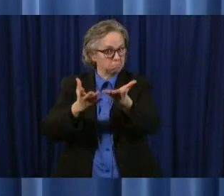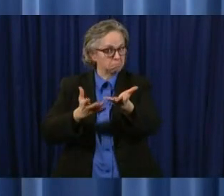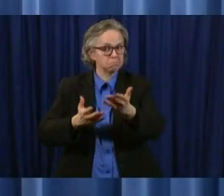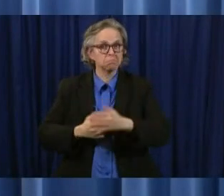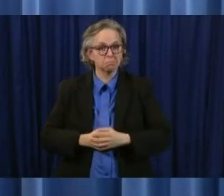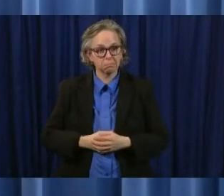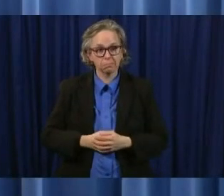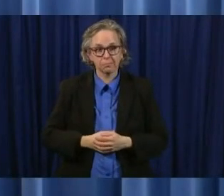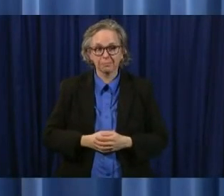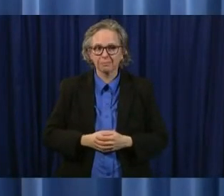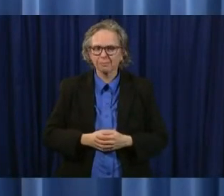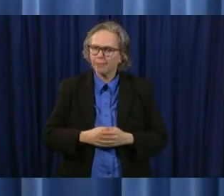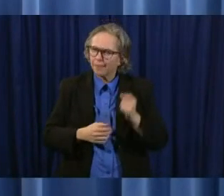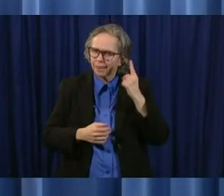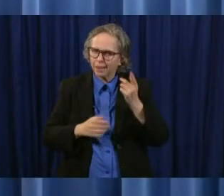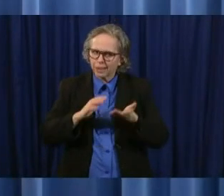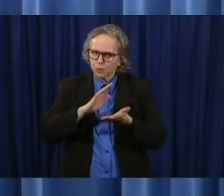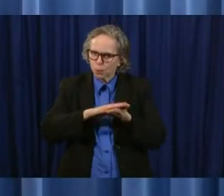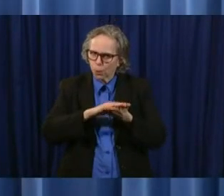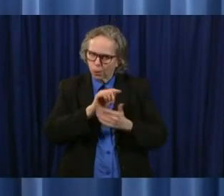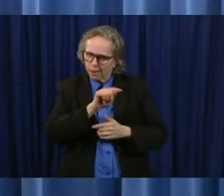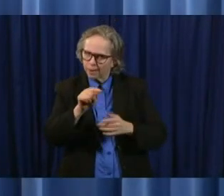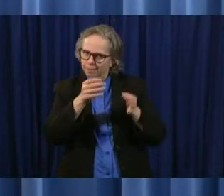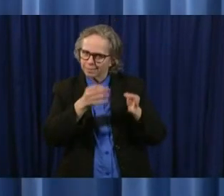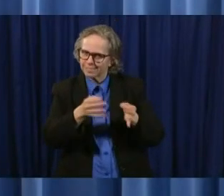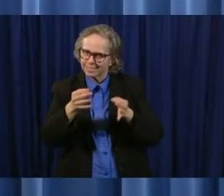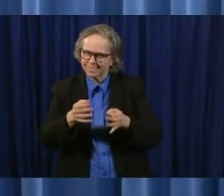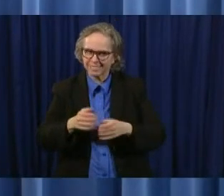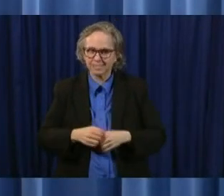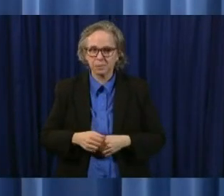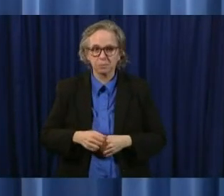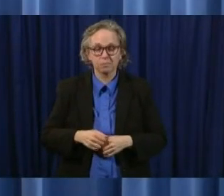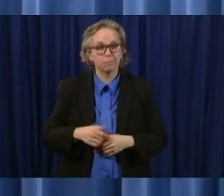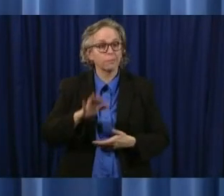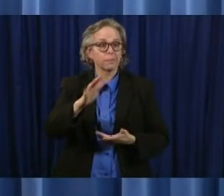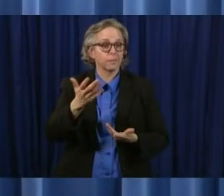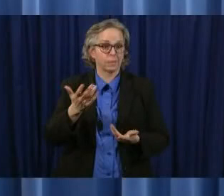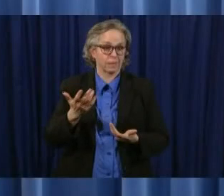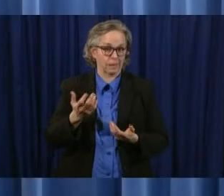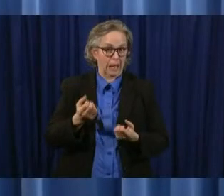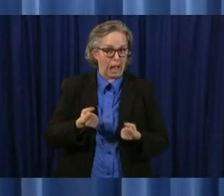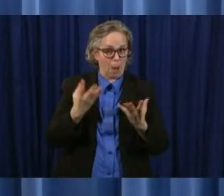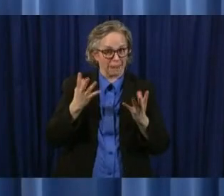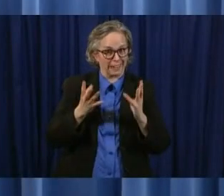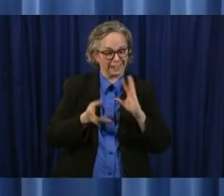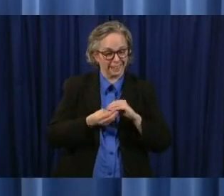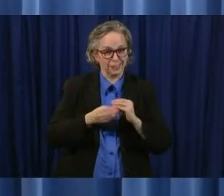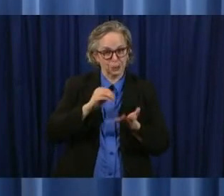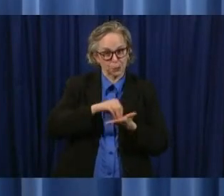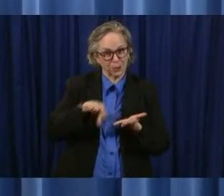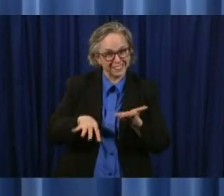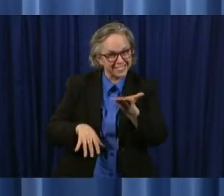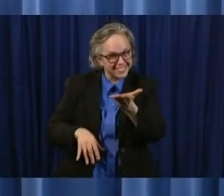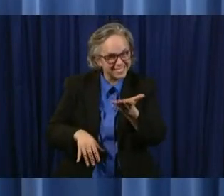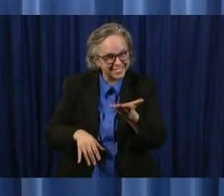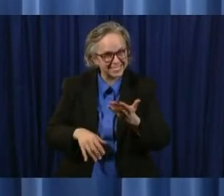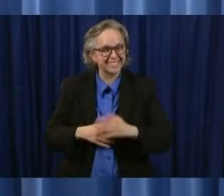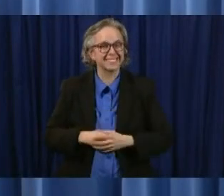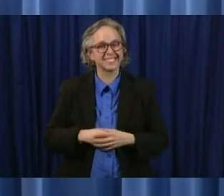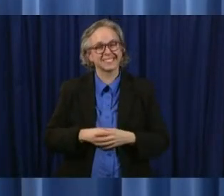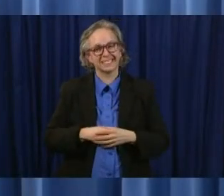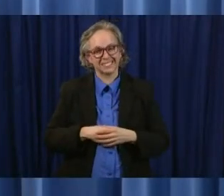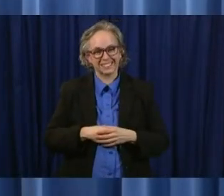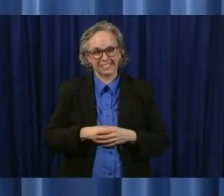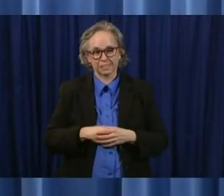school uh some of this is going to be driven by how many students they have obviously in graduation um it's going to be driven by what